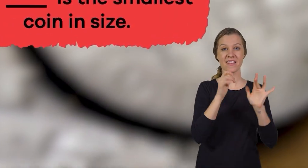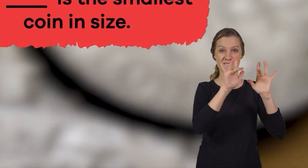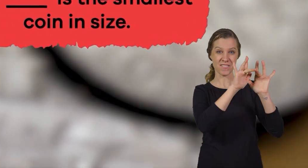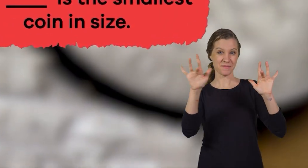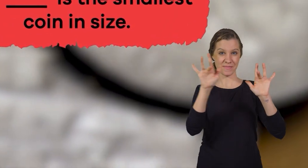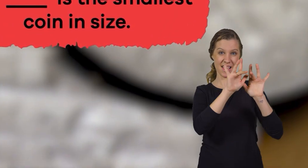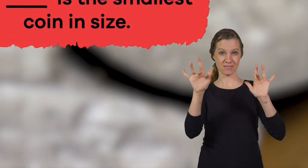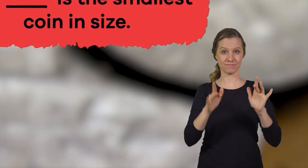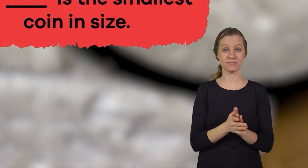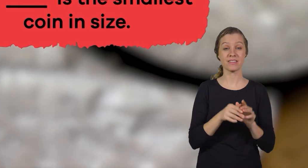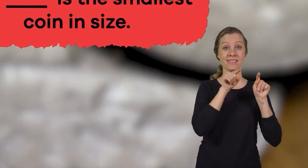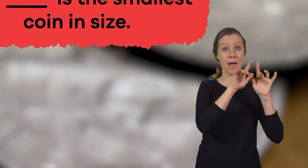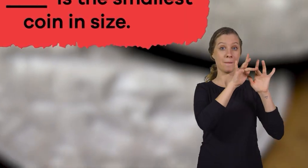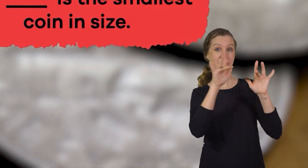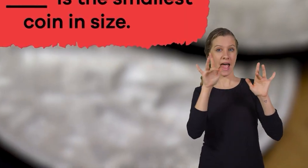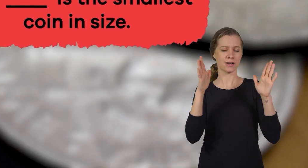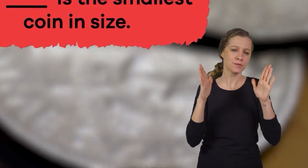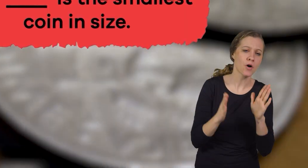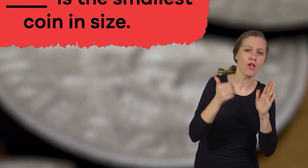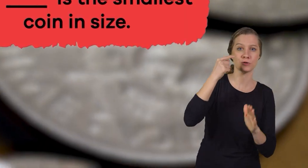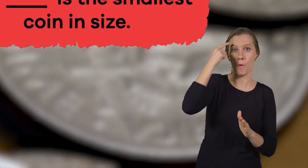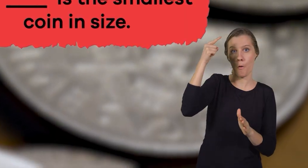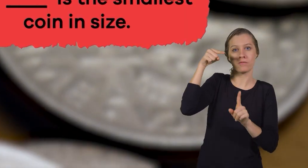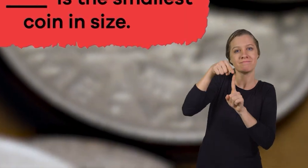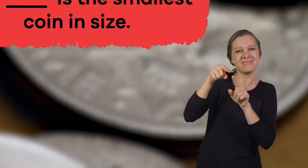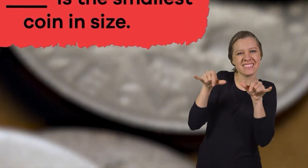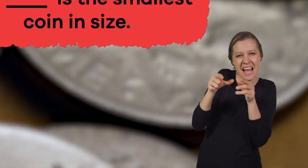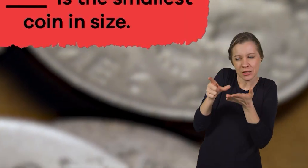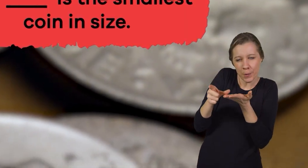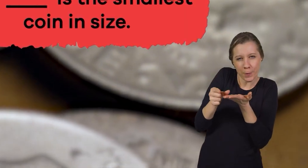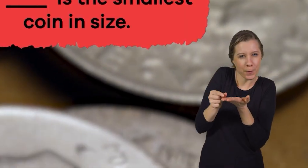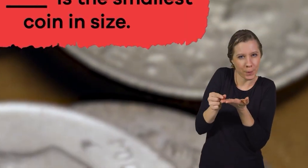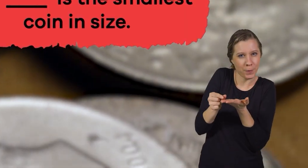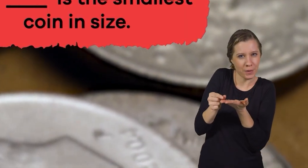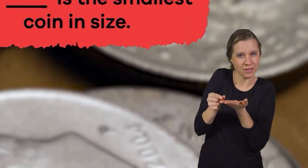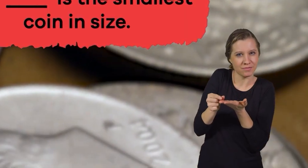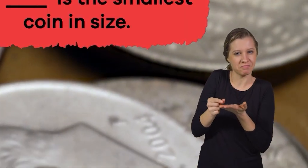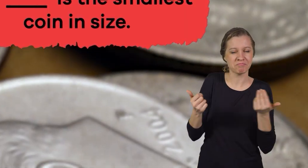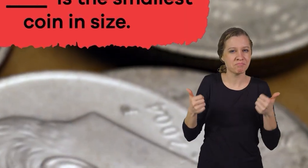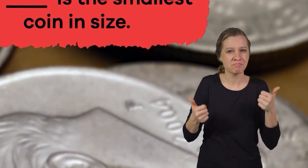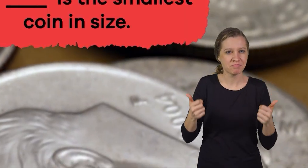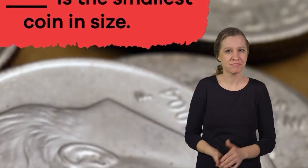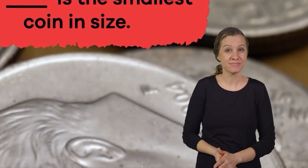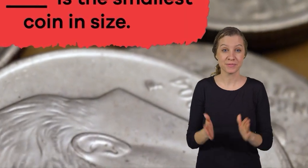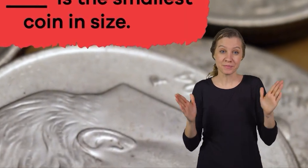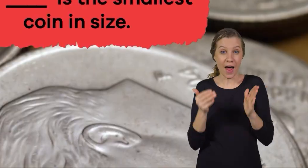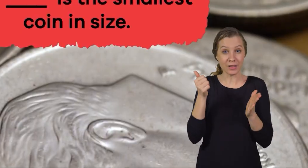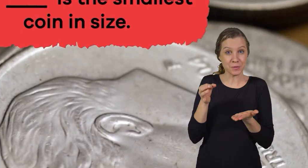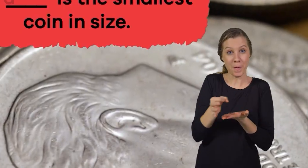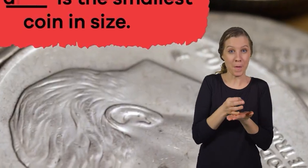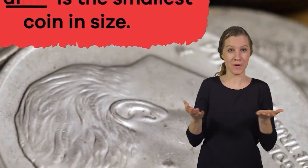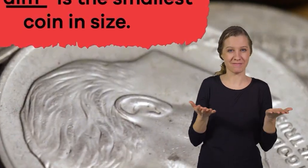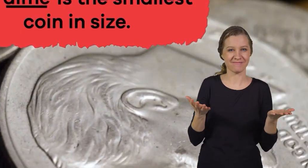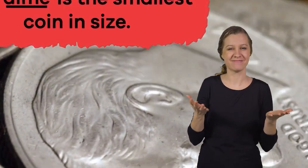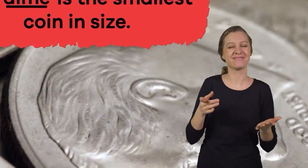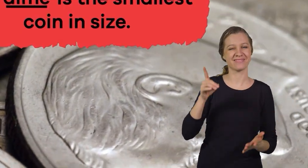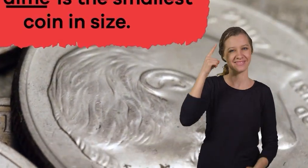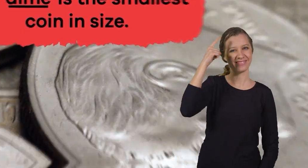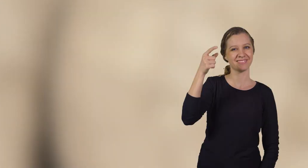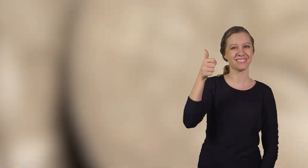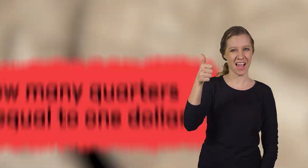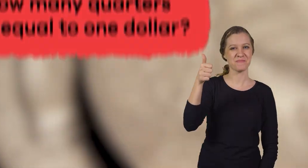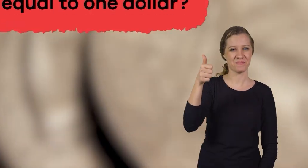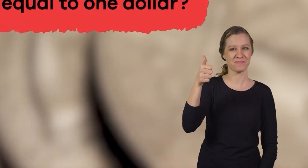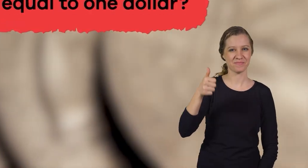blank. The blank is the smallest coin in size. The smallest coin in size is the dime.